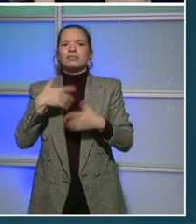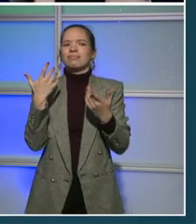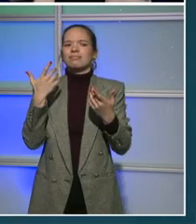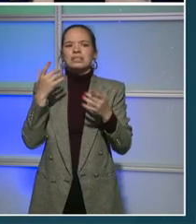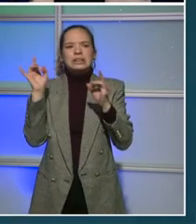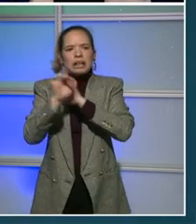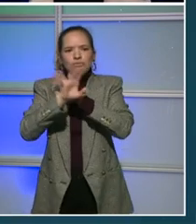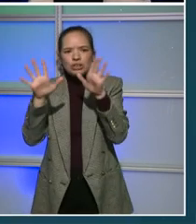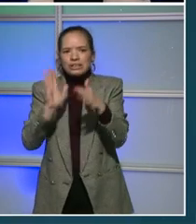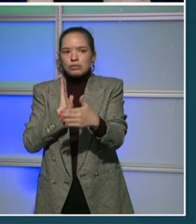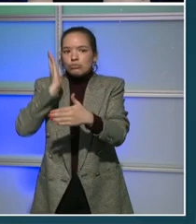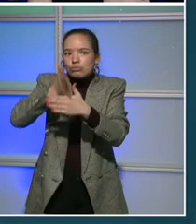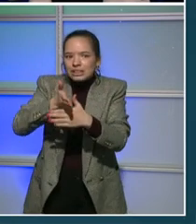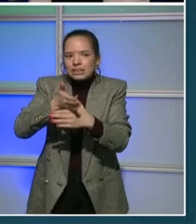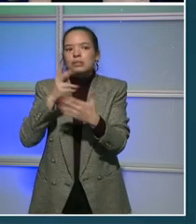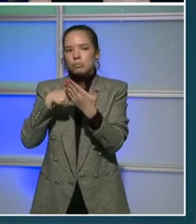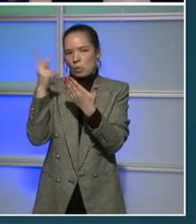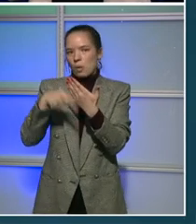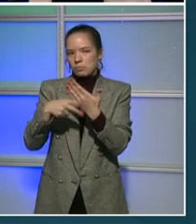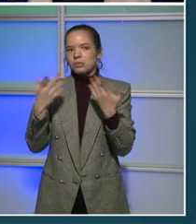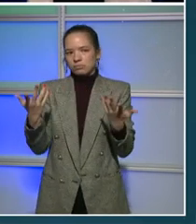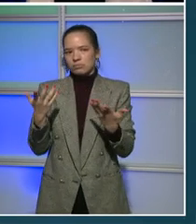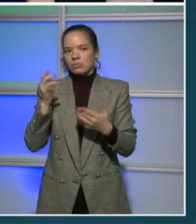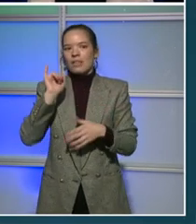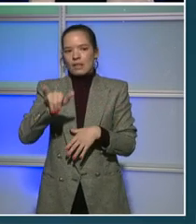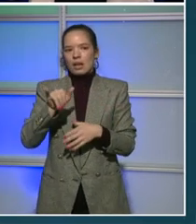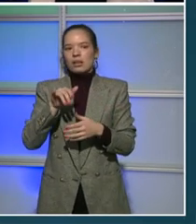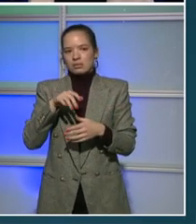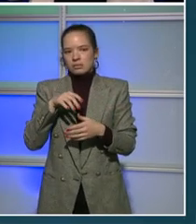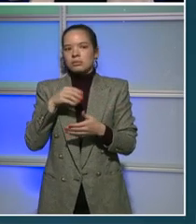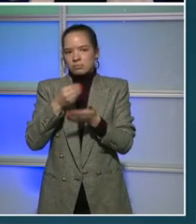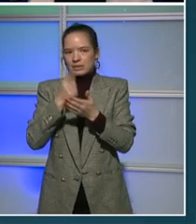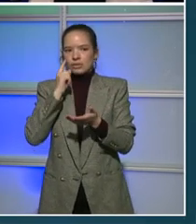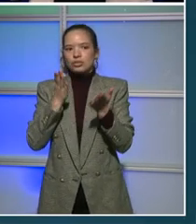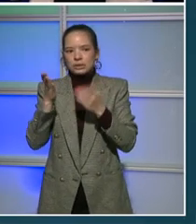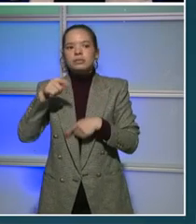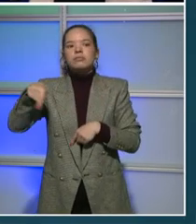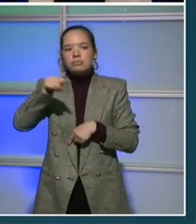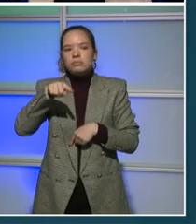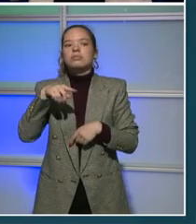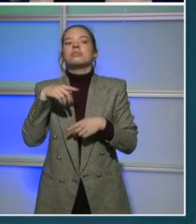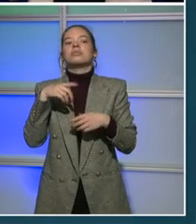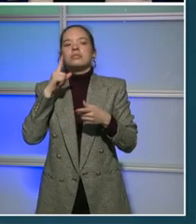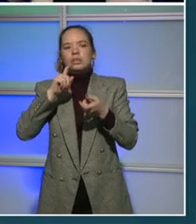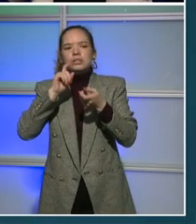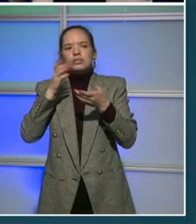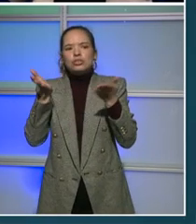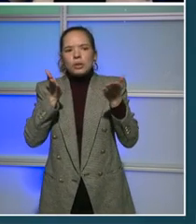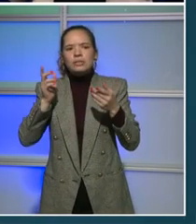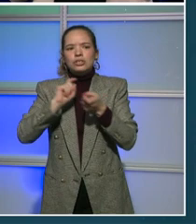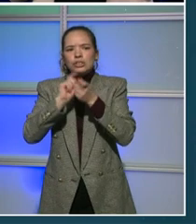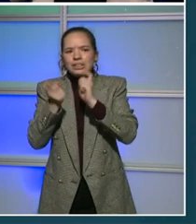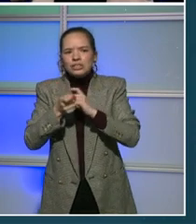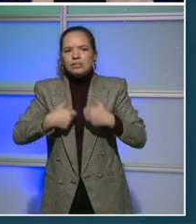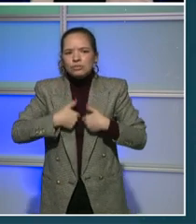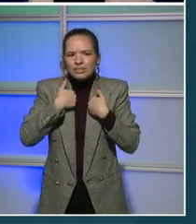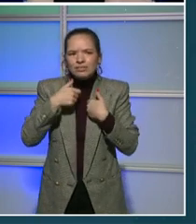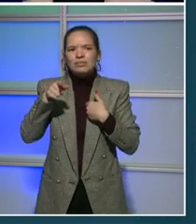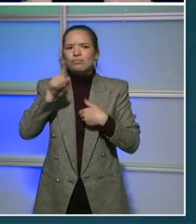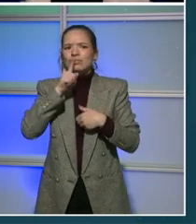programs. It pays for victim services, and life-changing programs for residents who are most at risk of gun violence.